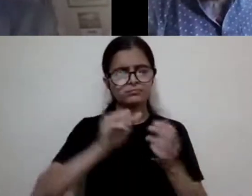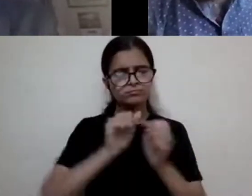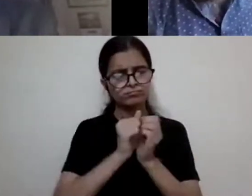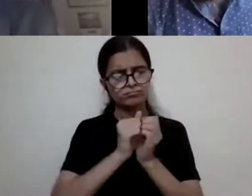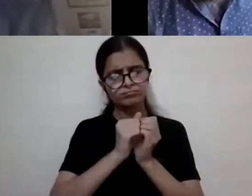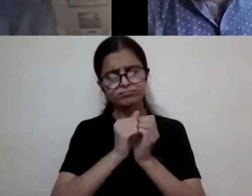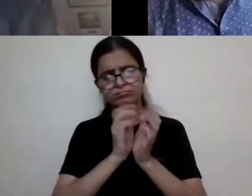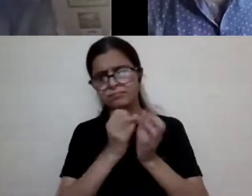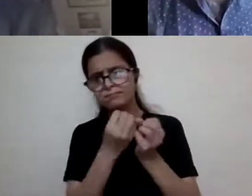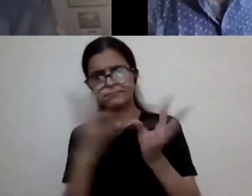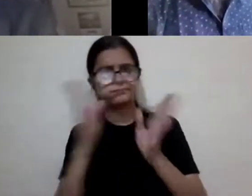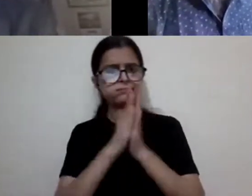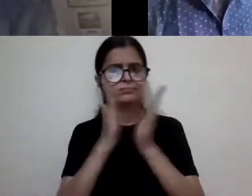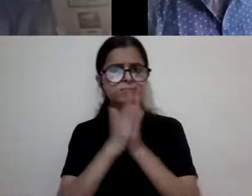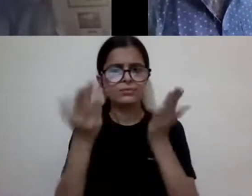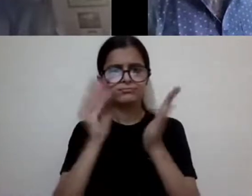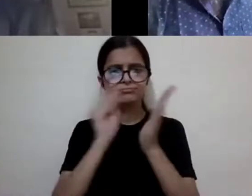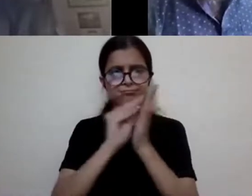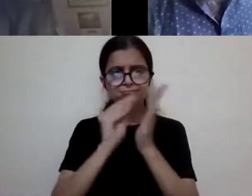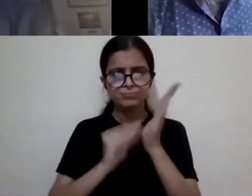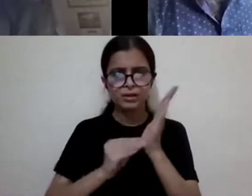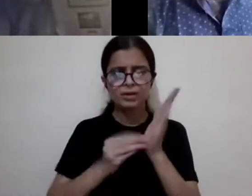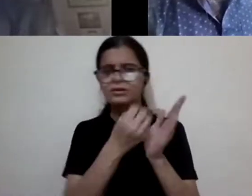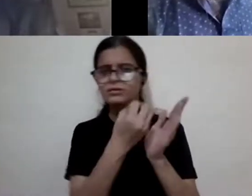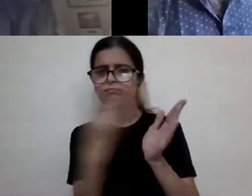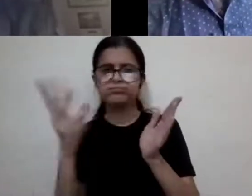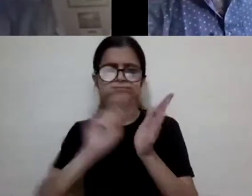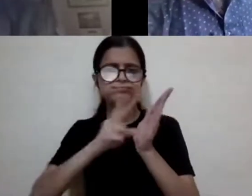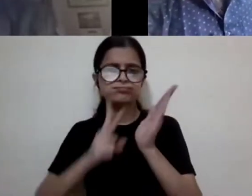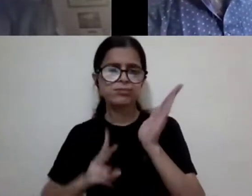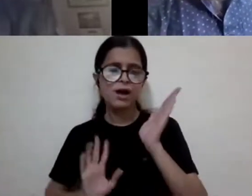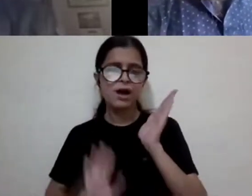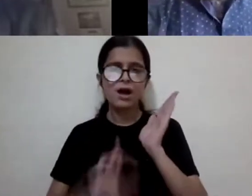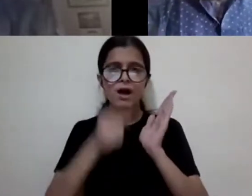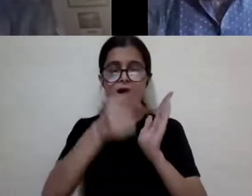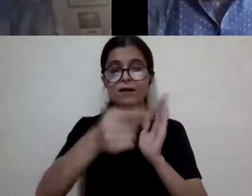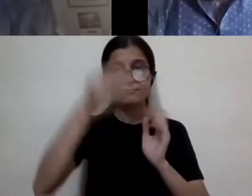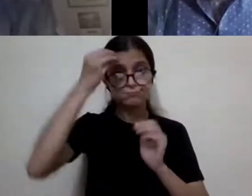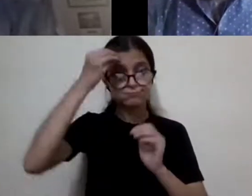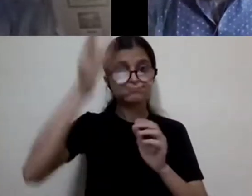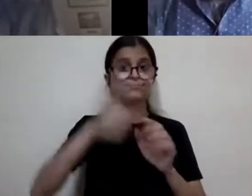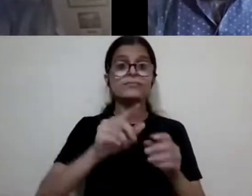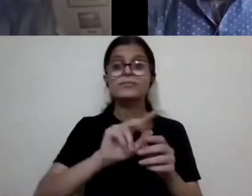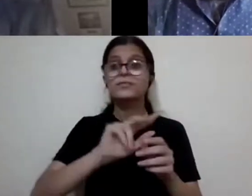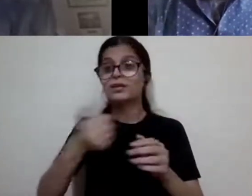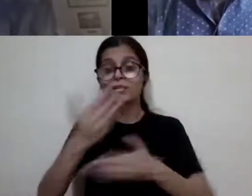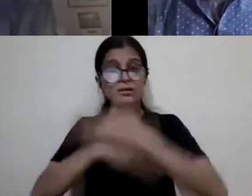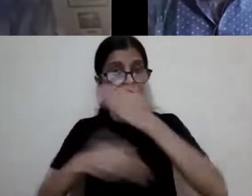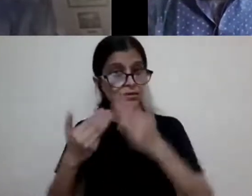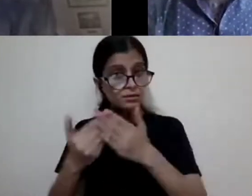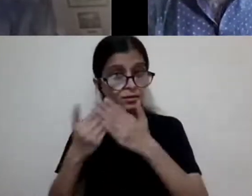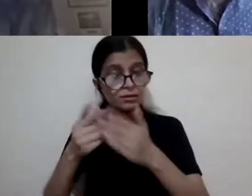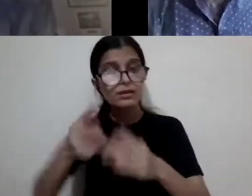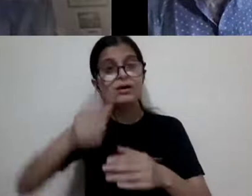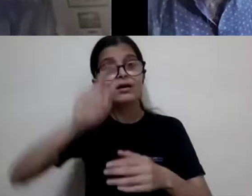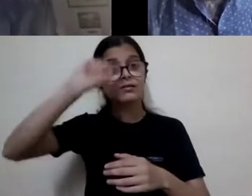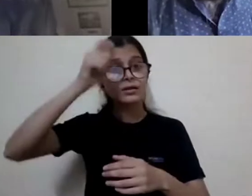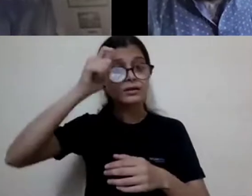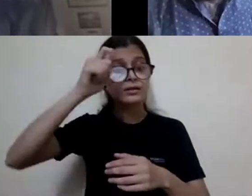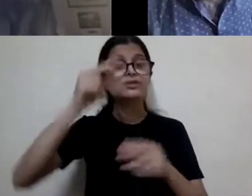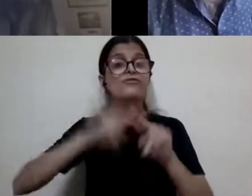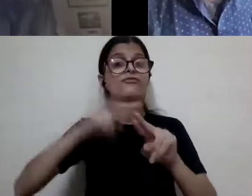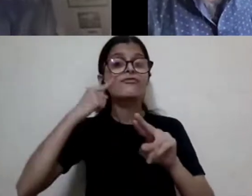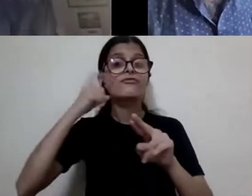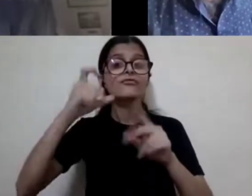many articles that he has written. Apart from disability studies, he is known to work with 17th and 18th century English fiction, especially the